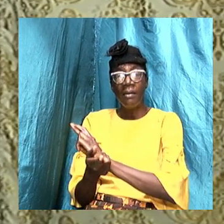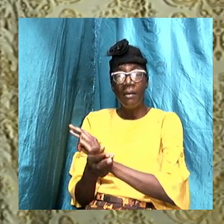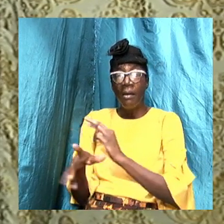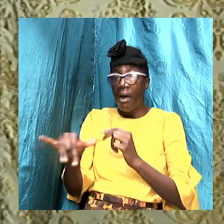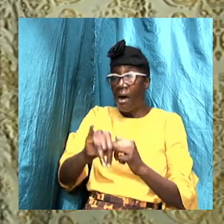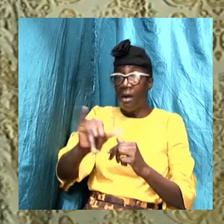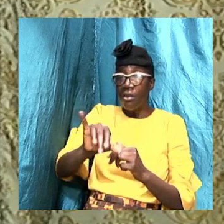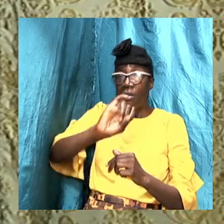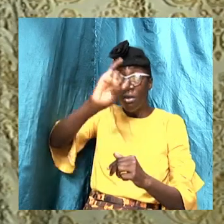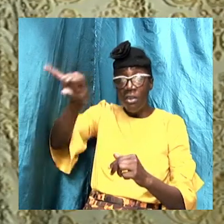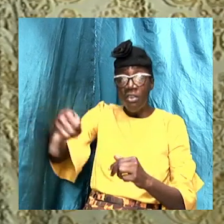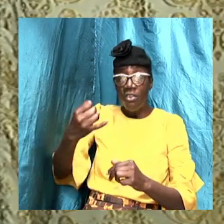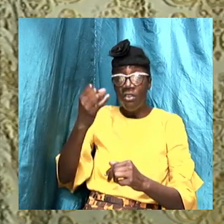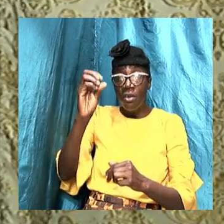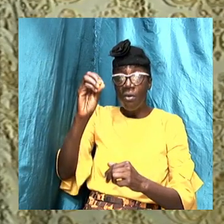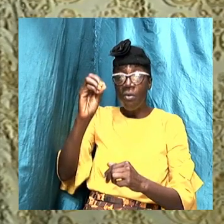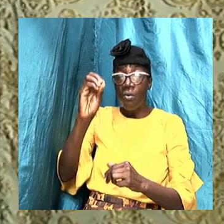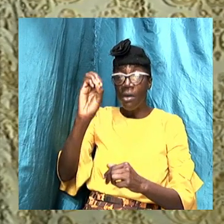2, verse 13,